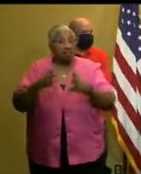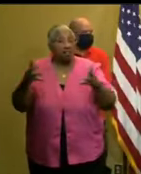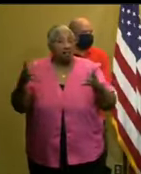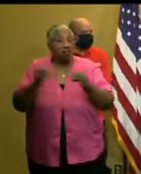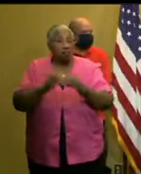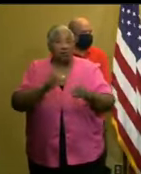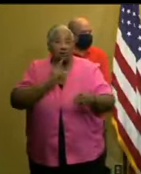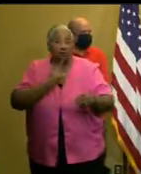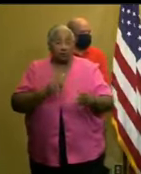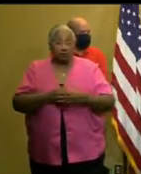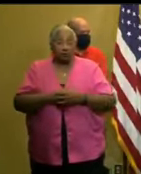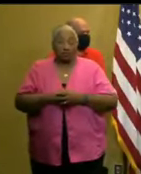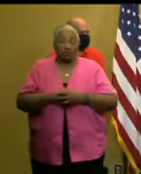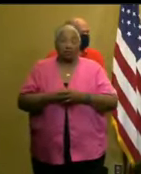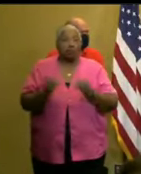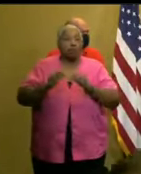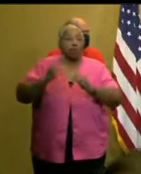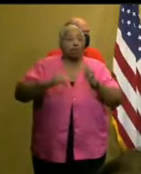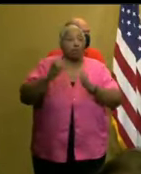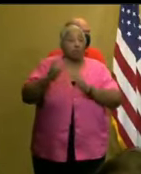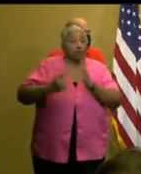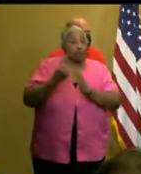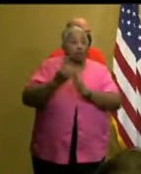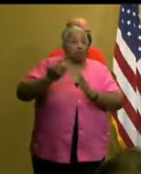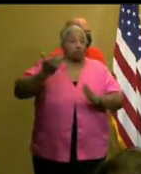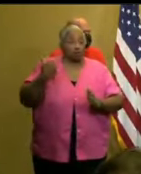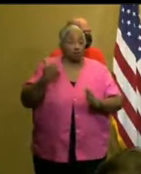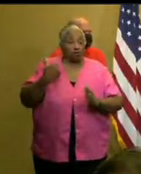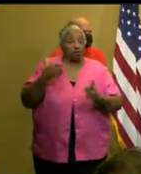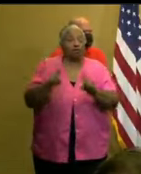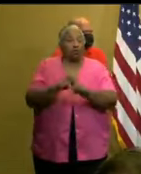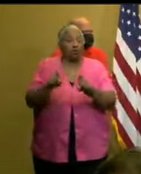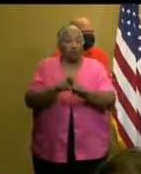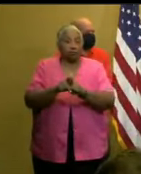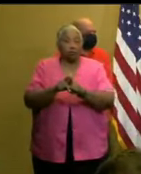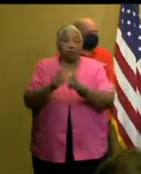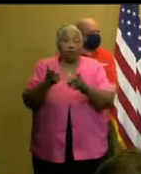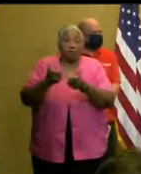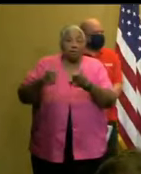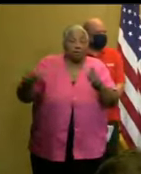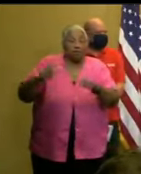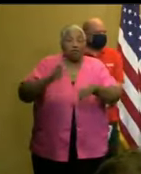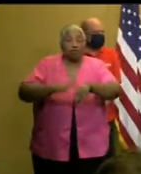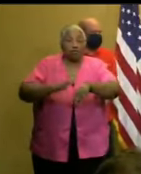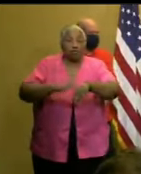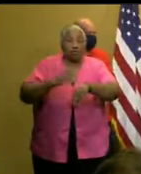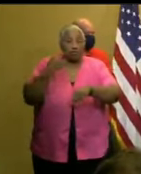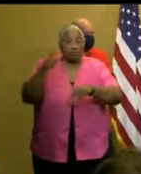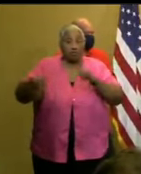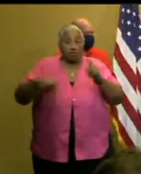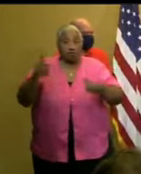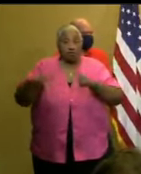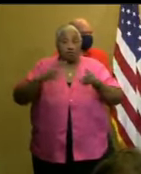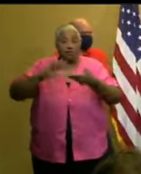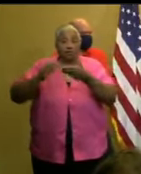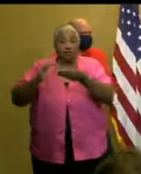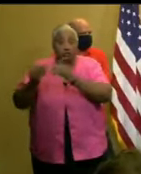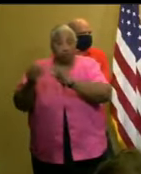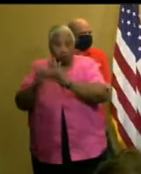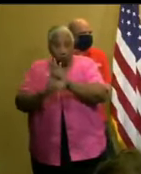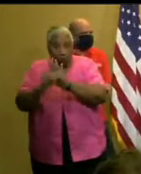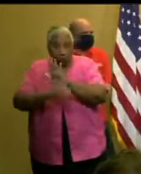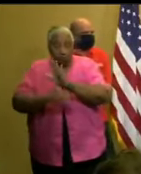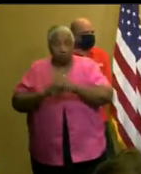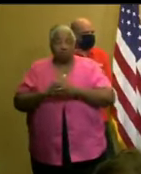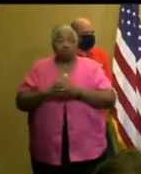and Hurricane Ida represents a dramatic threat to the people of the city of New Orleans.